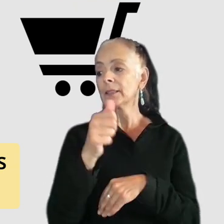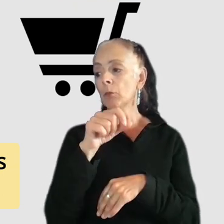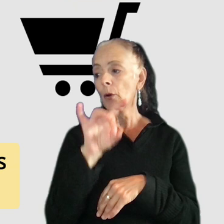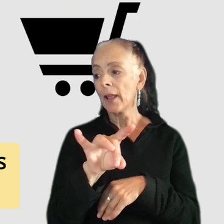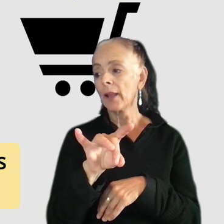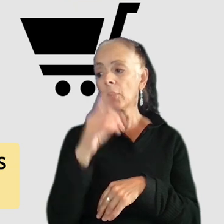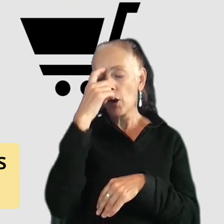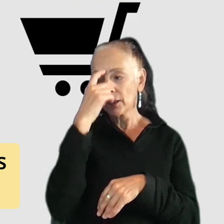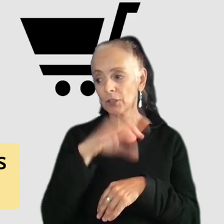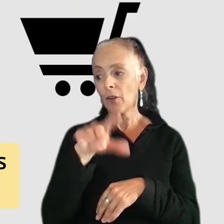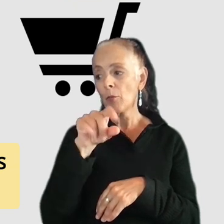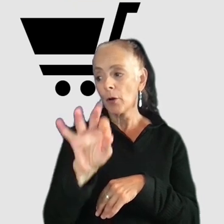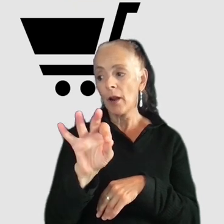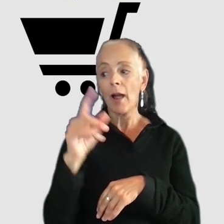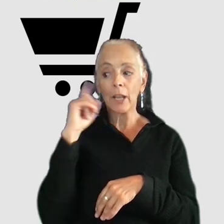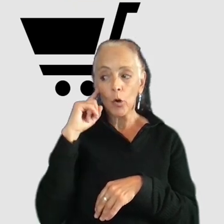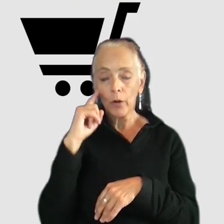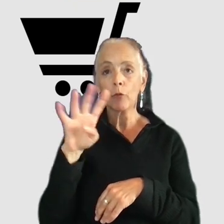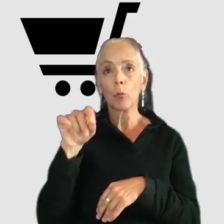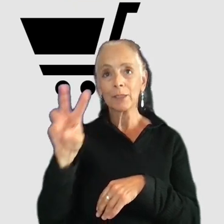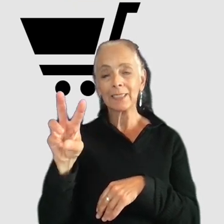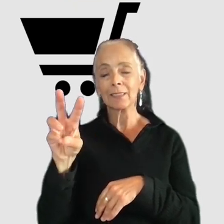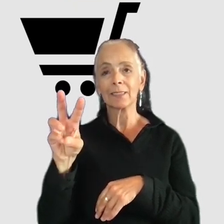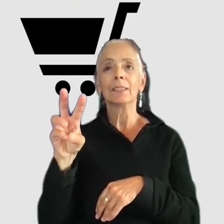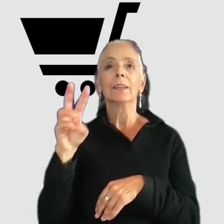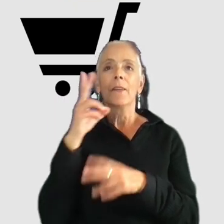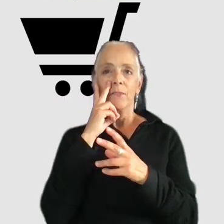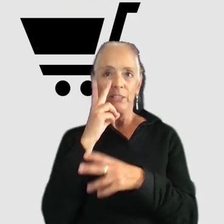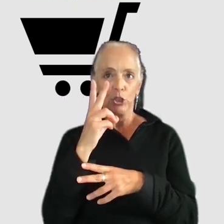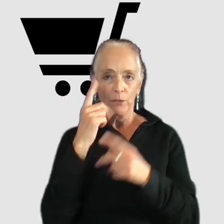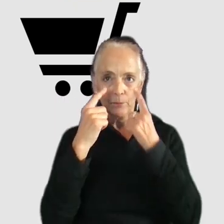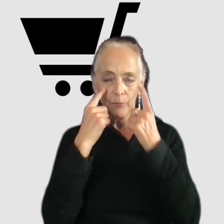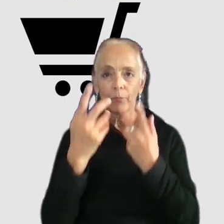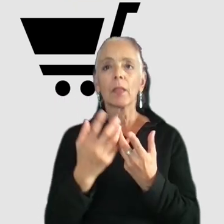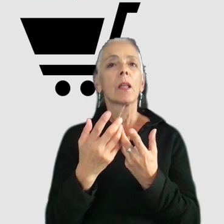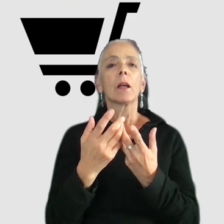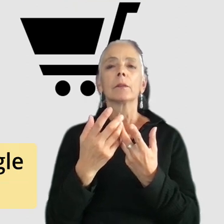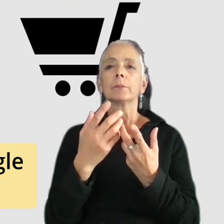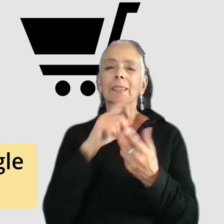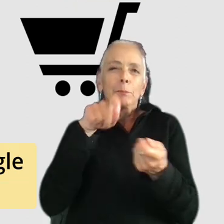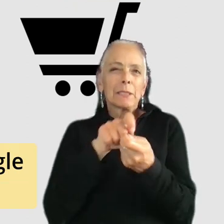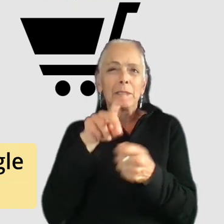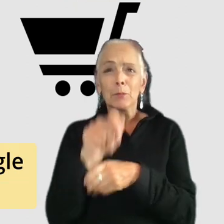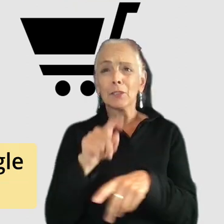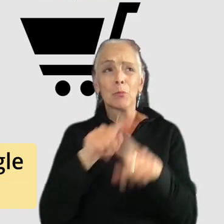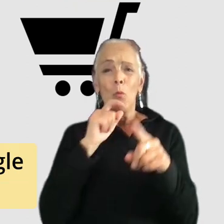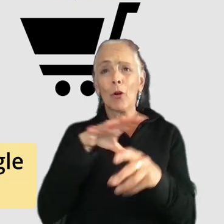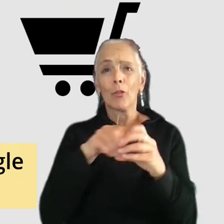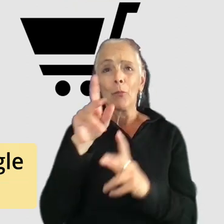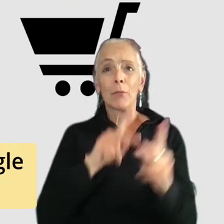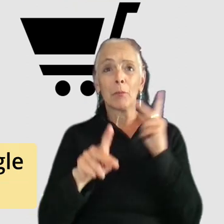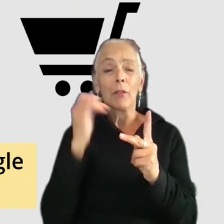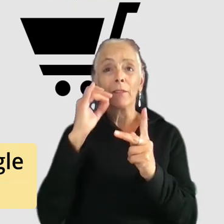hearing and 4.6% vision and again that's only measuring specific disabilities that's not going to cover people with undiagnosed conditions